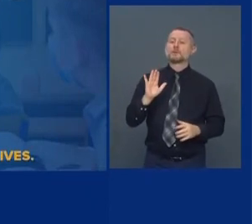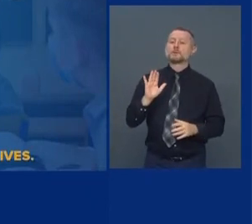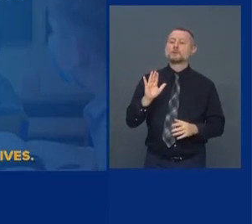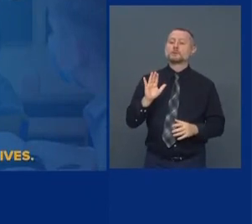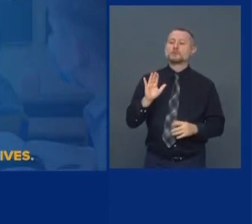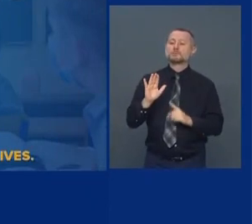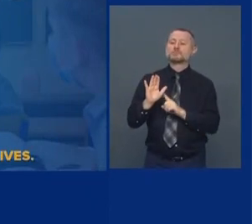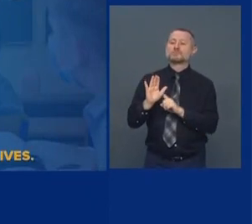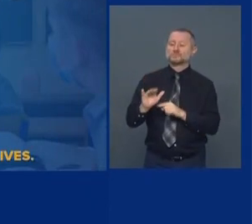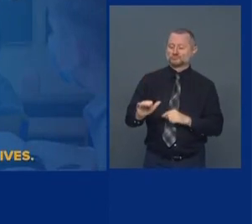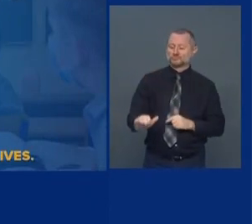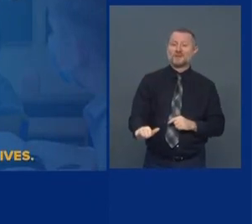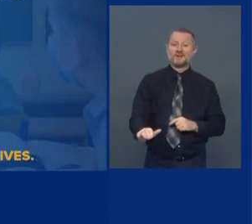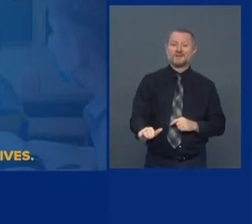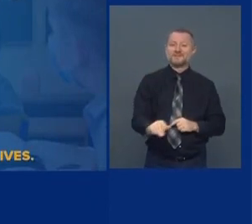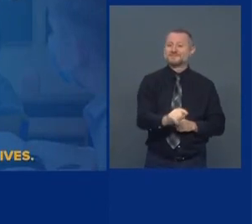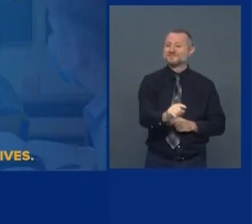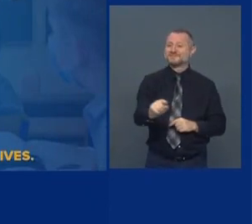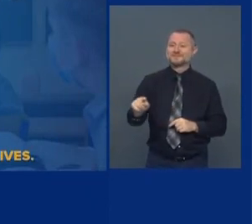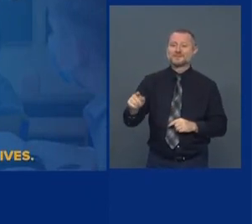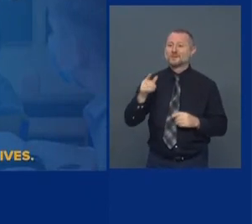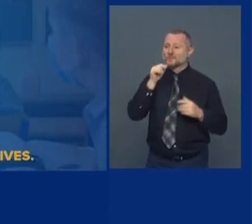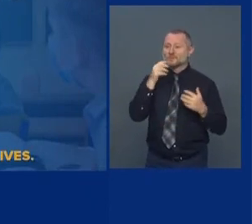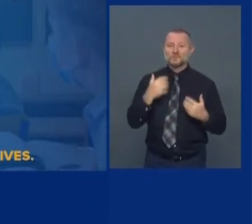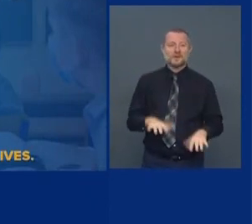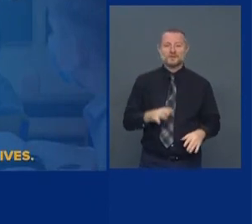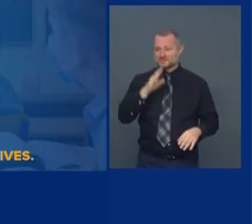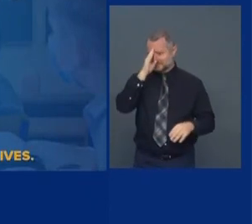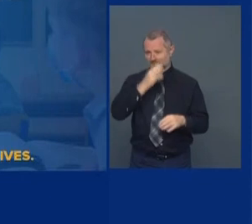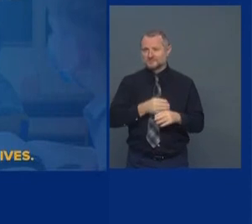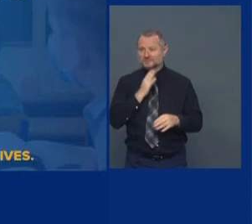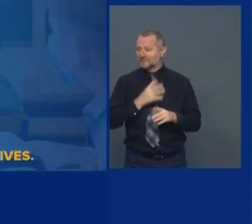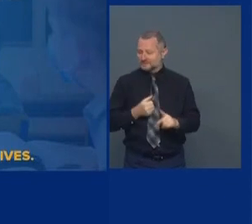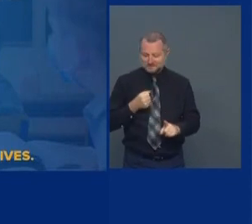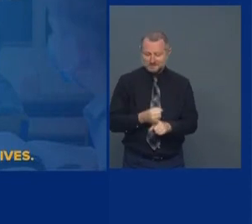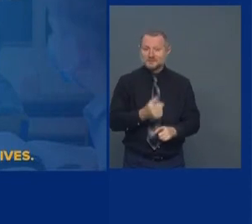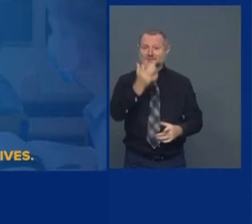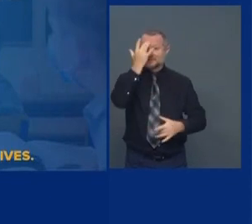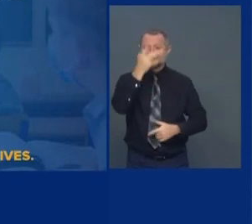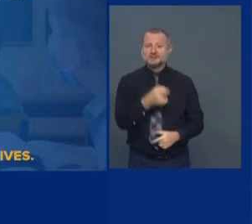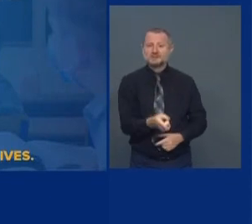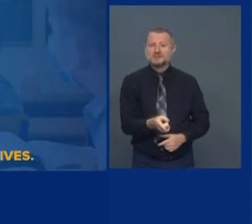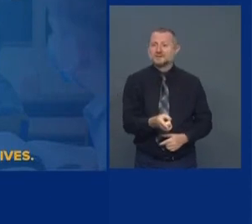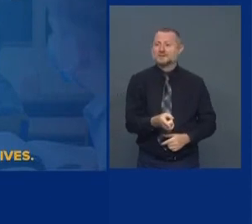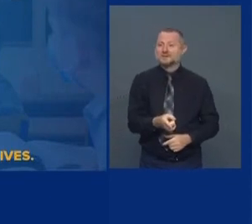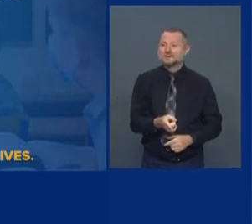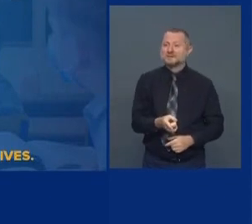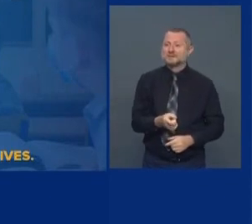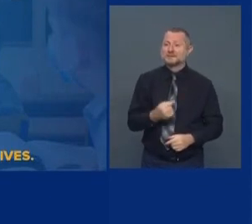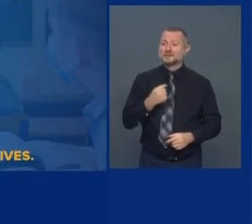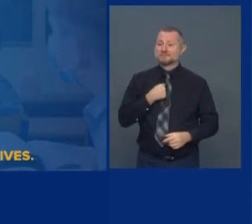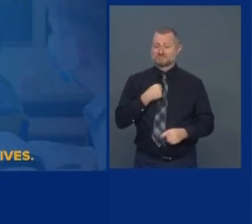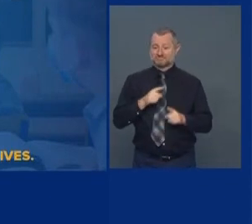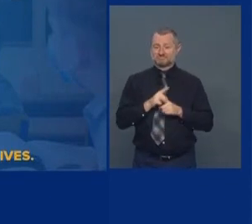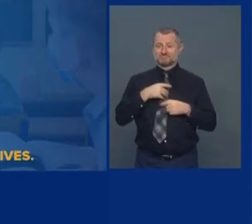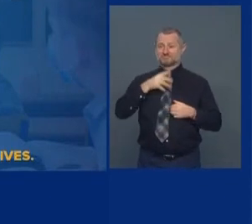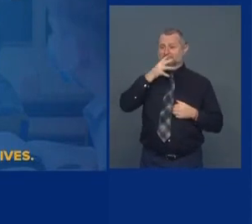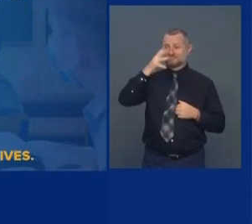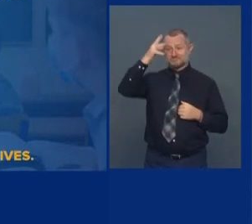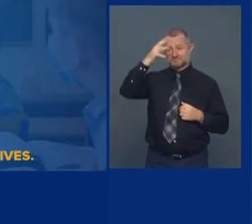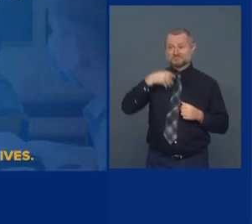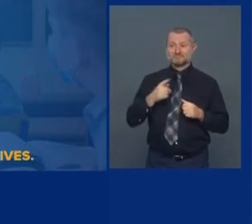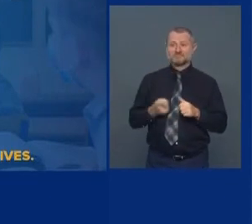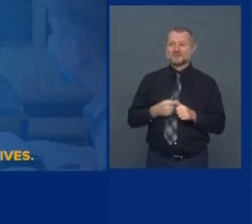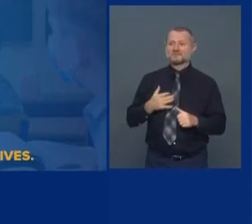they want to make sure their child doesn't get sick. Right? As a parent, your first instinct, protect your child.